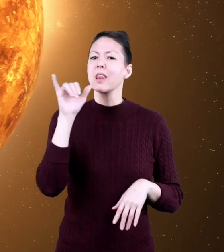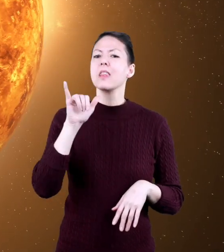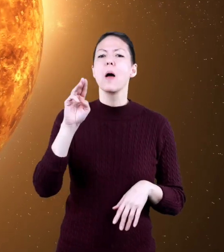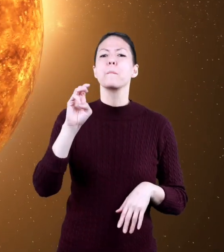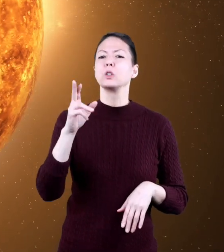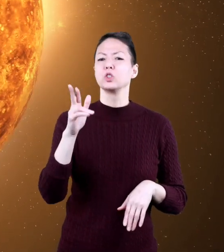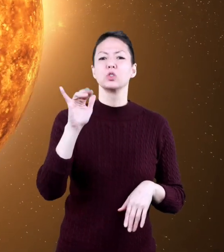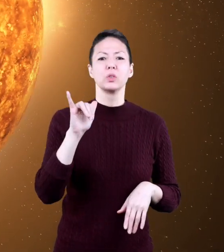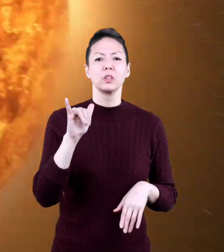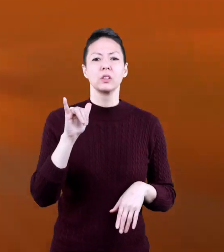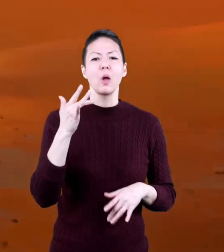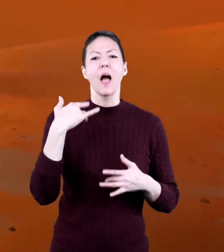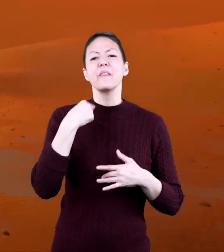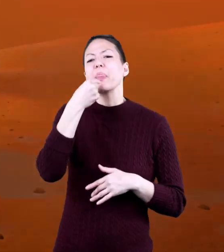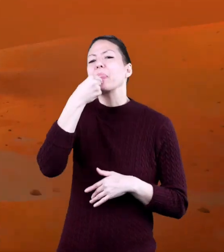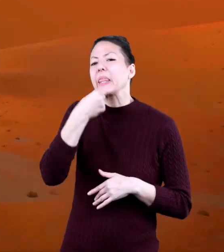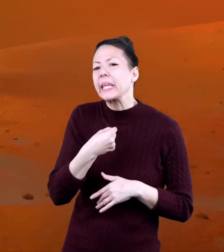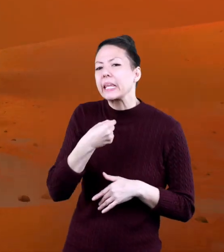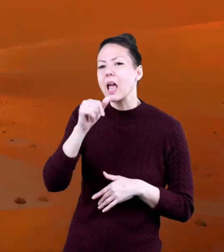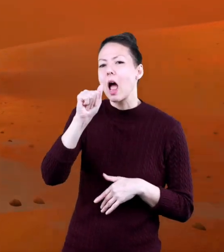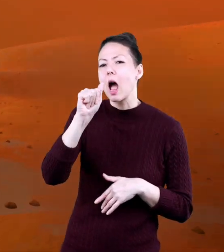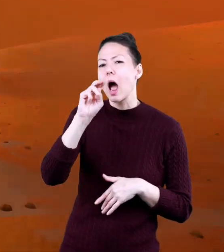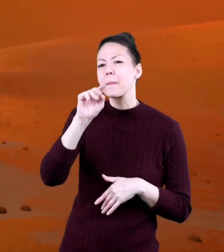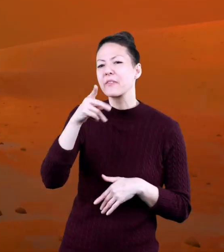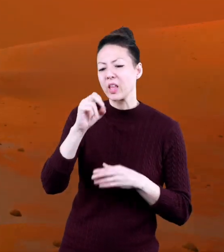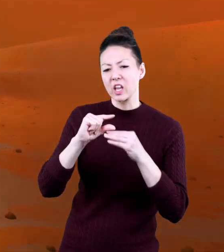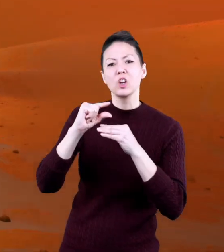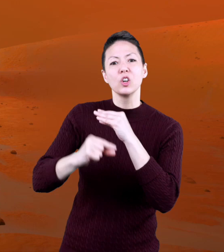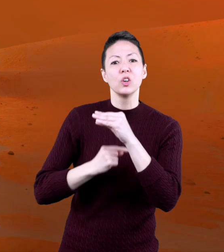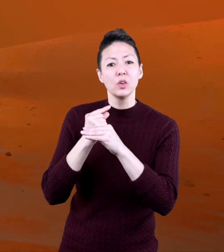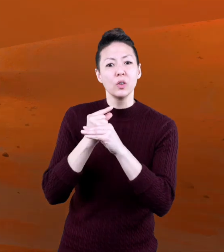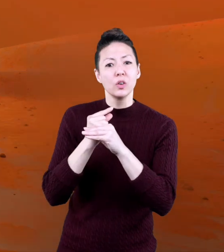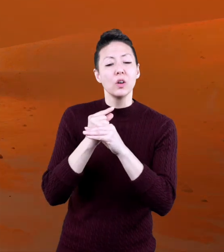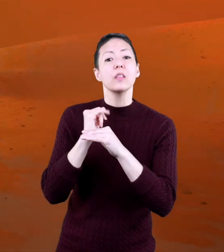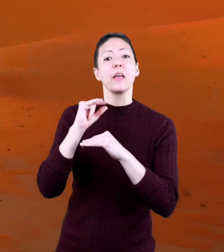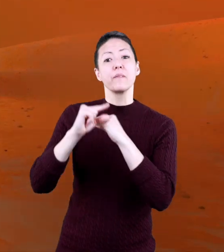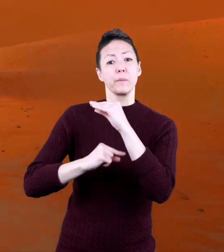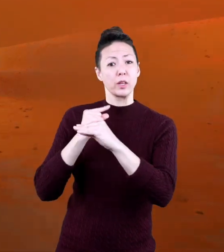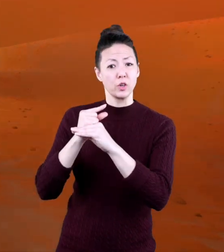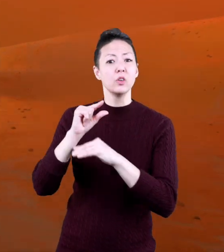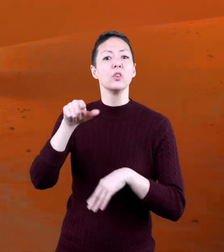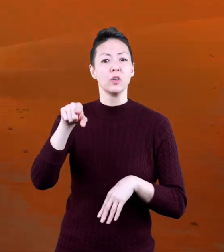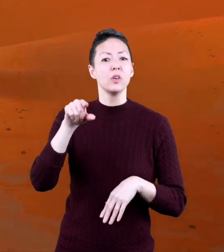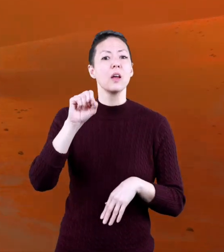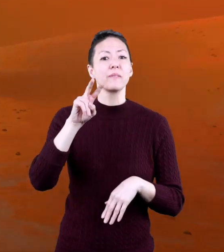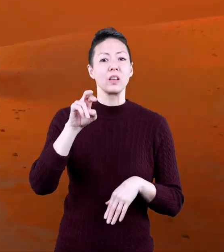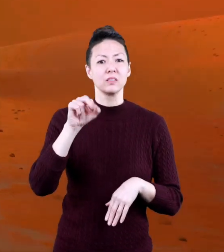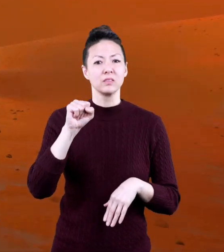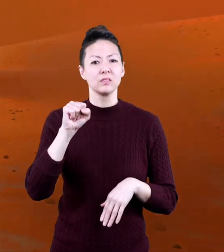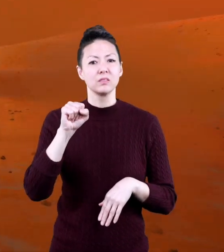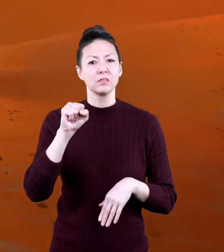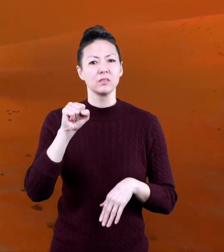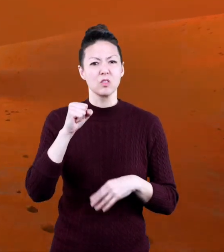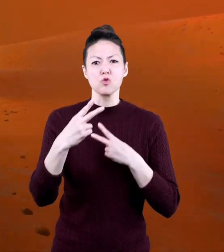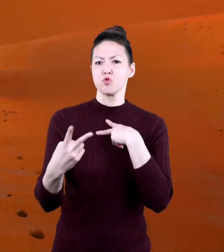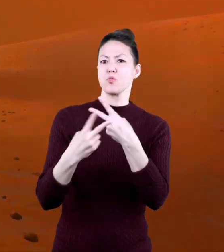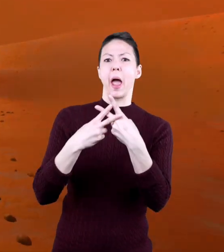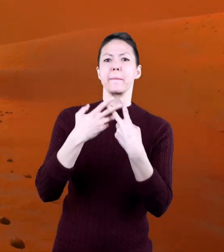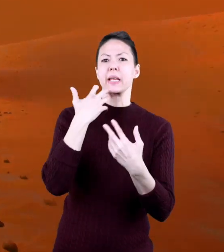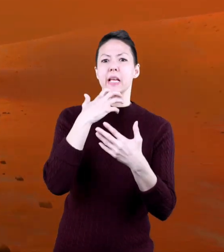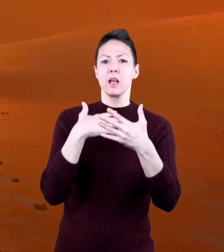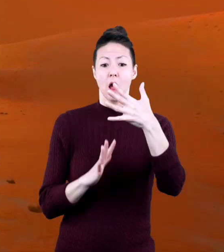Unlike Mercury, which has a thin atmosphere, the atmosphere on Venus is very thick. Its